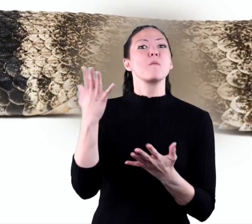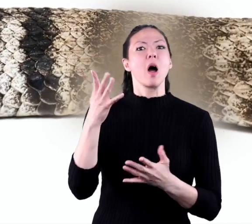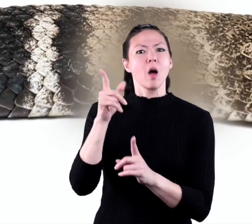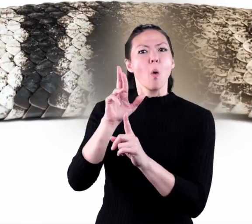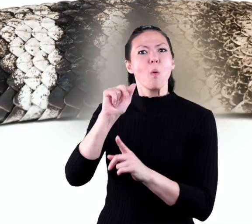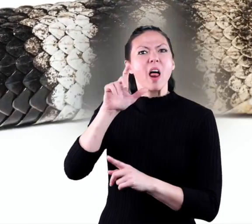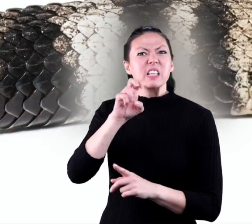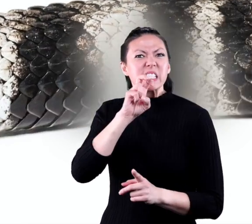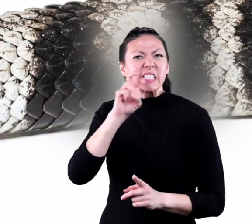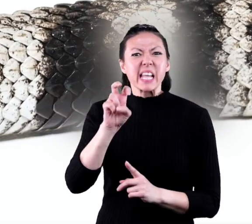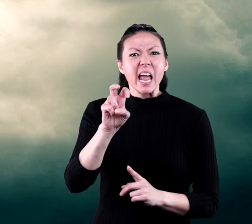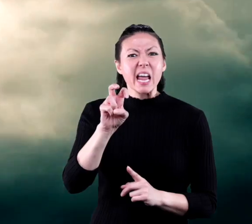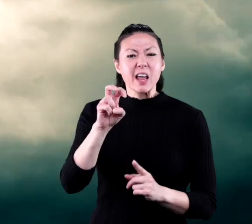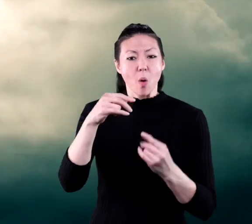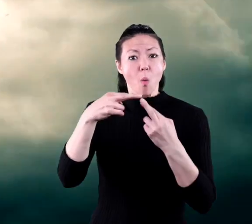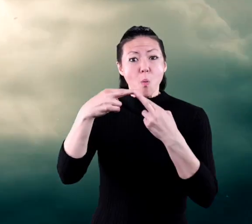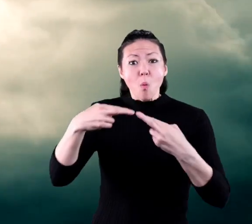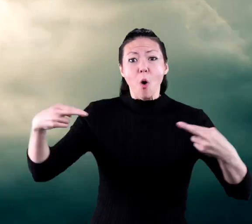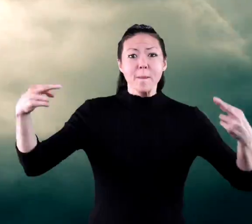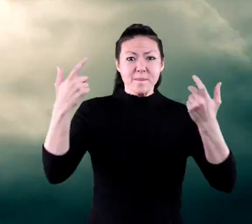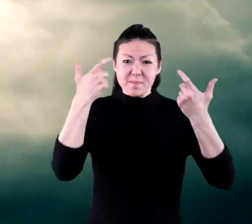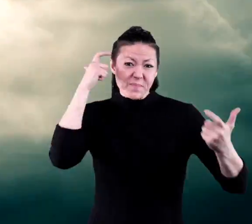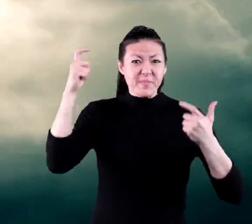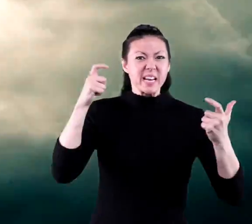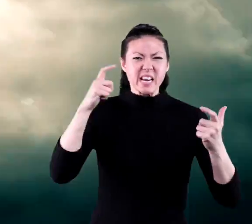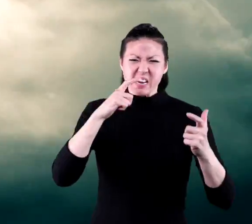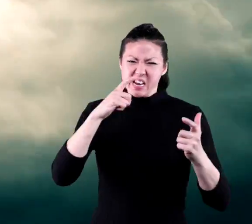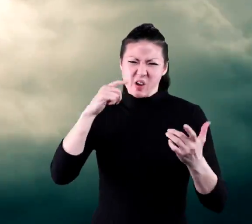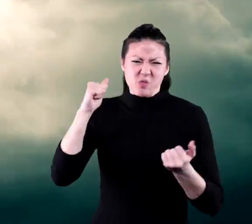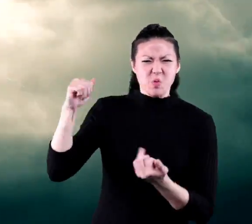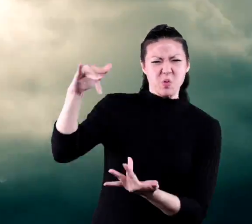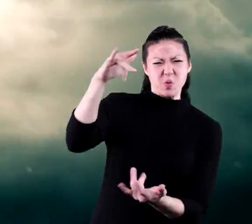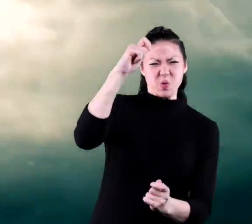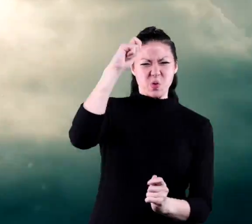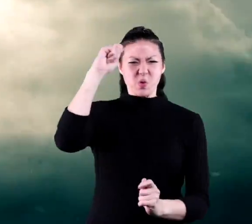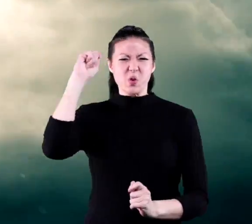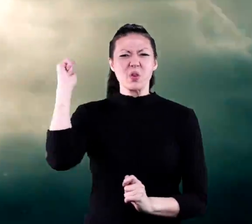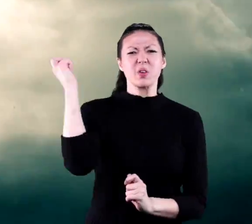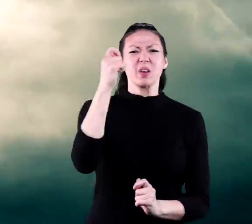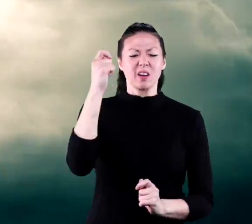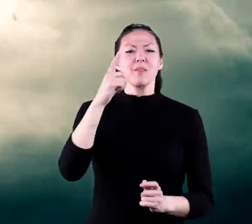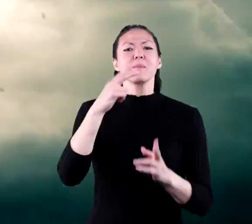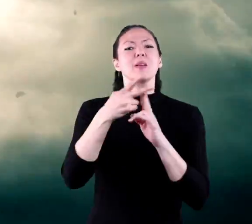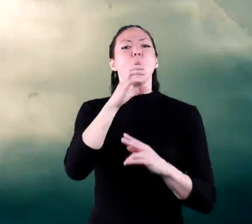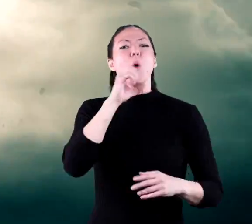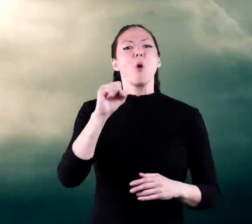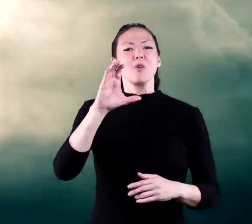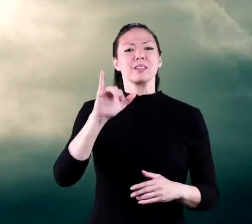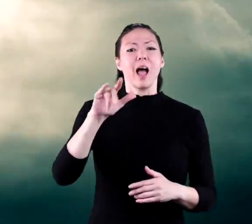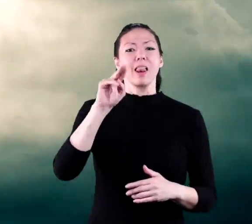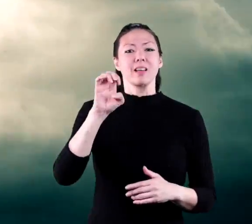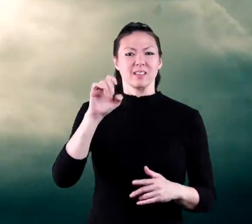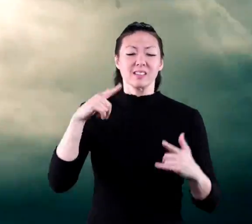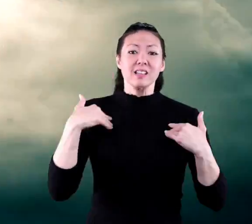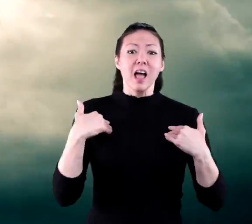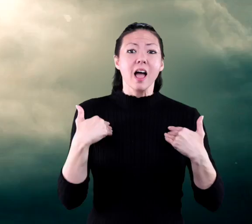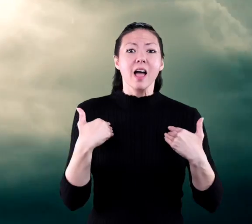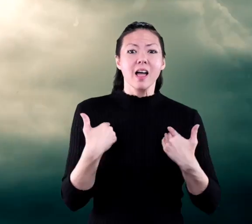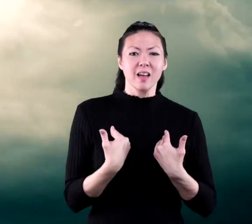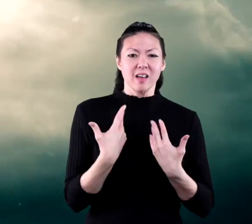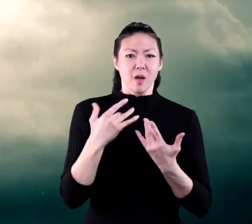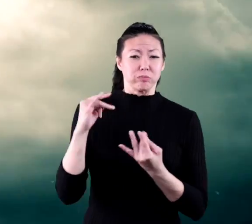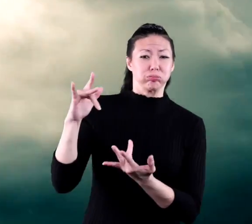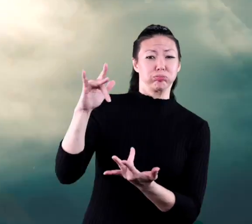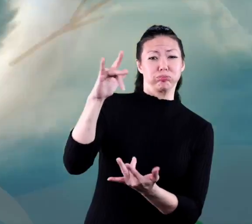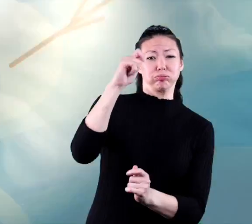rattlesnake and roped the biggest, meanest cyclone ever, and rode that mean old cyclone until it got so tired that